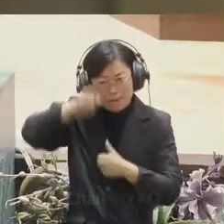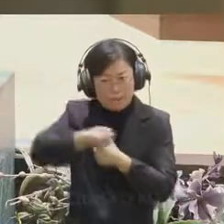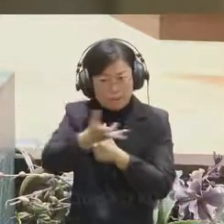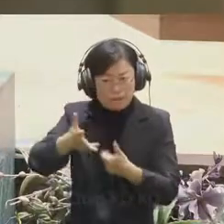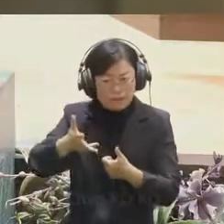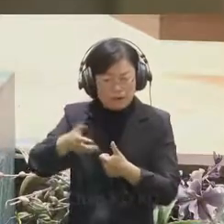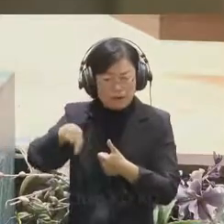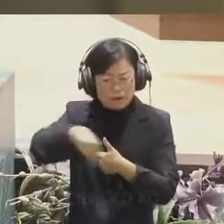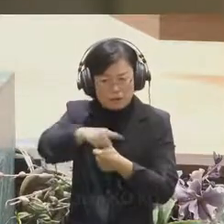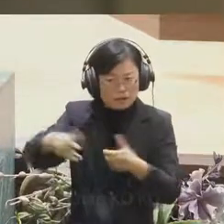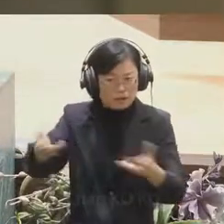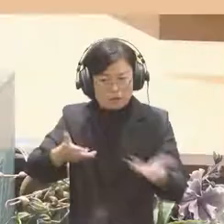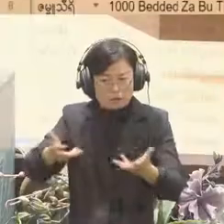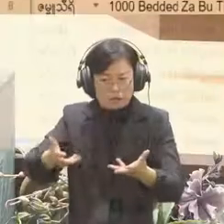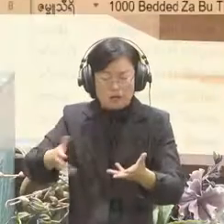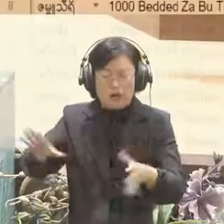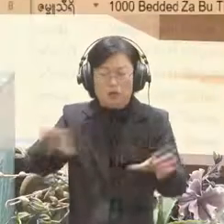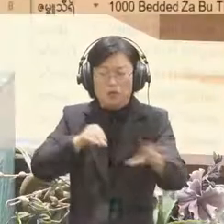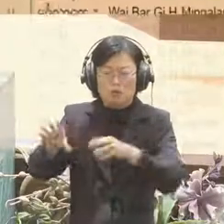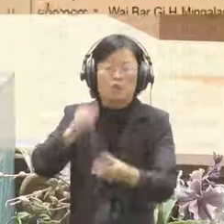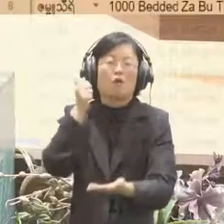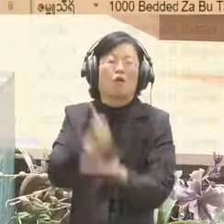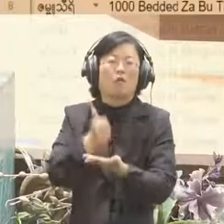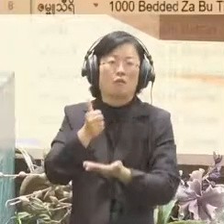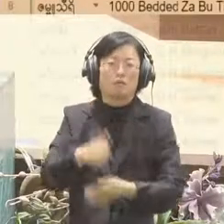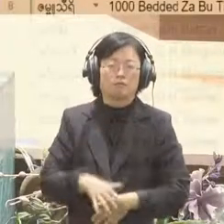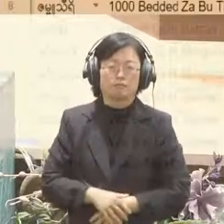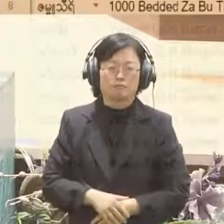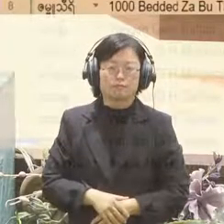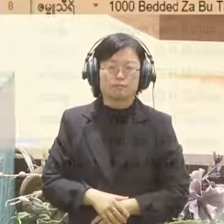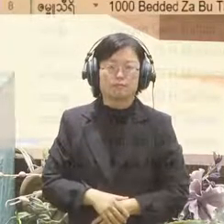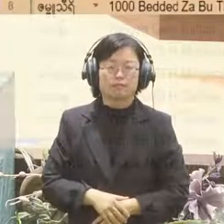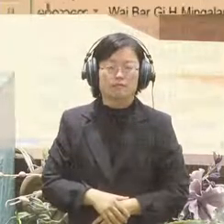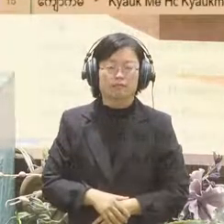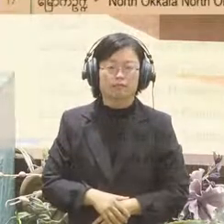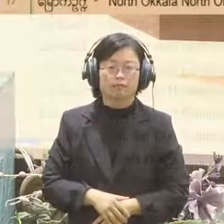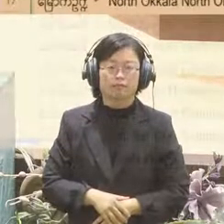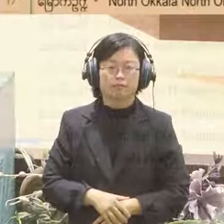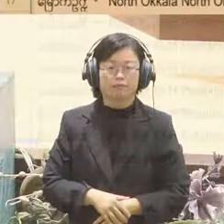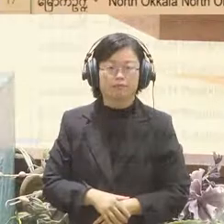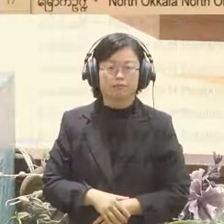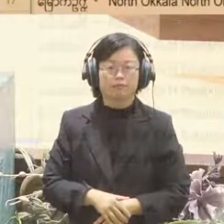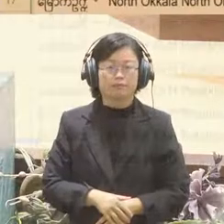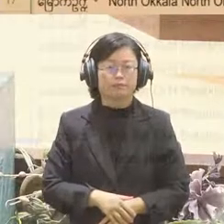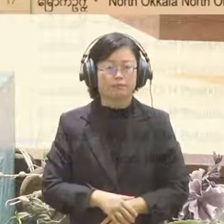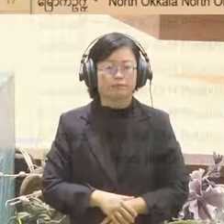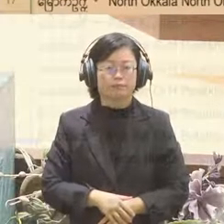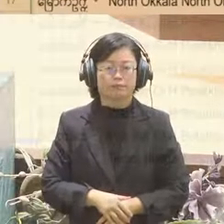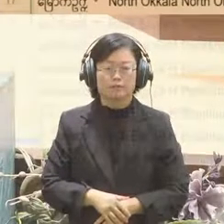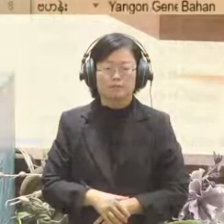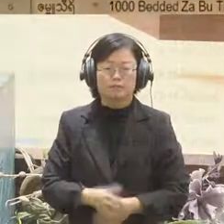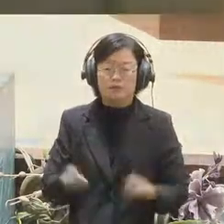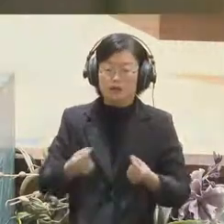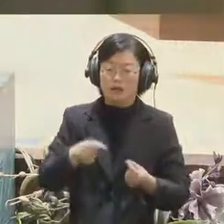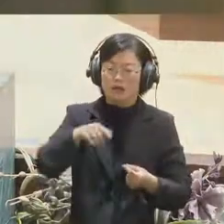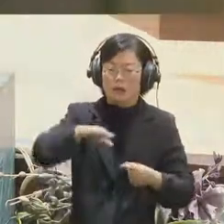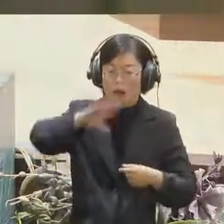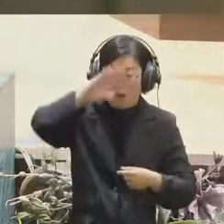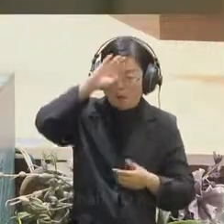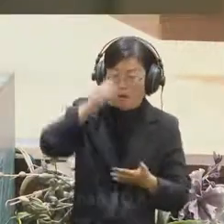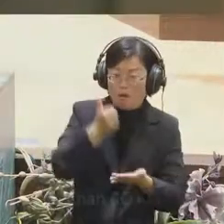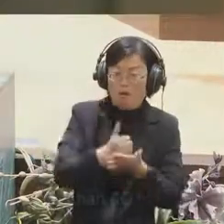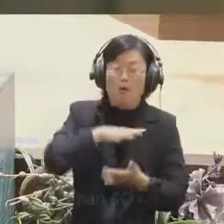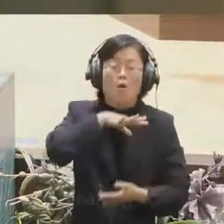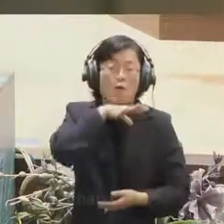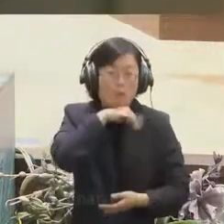demographic like it says location and there are various data such as is it positive, negative